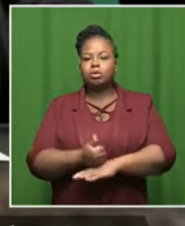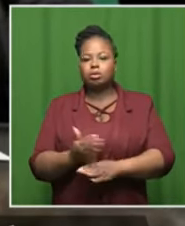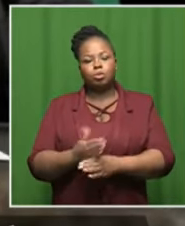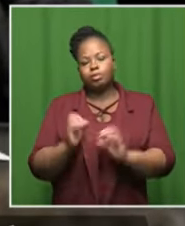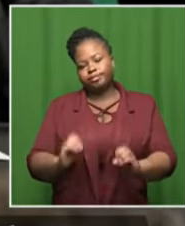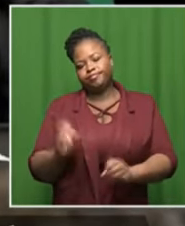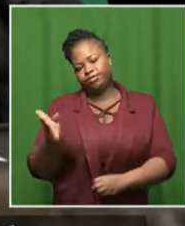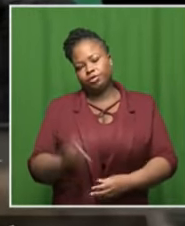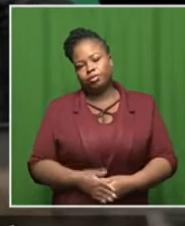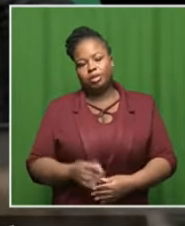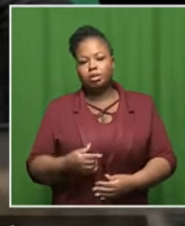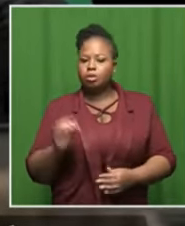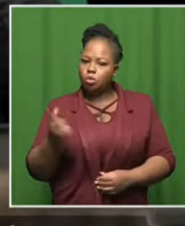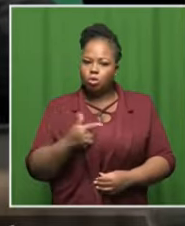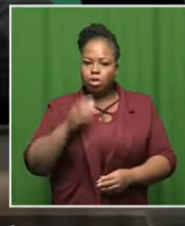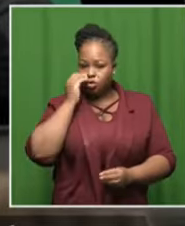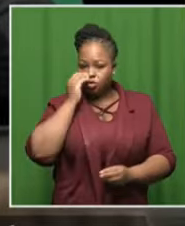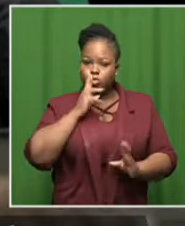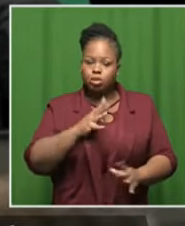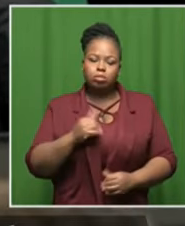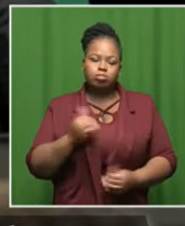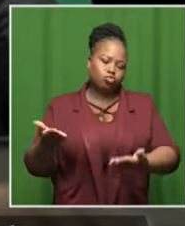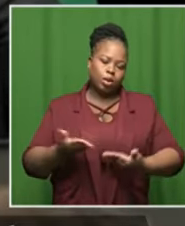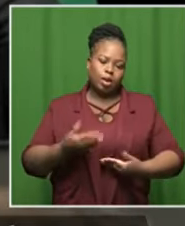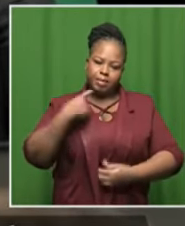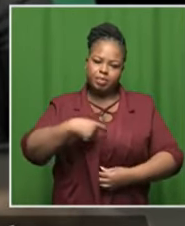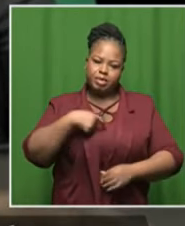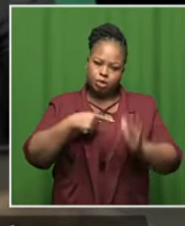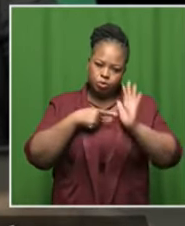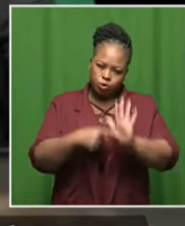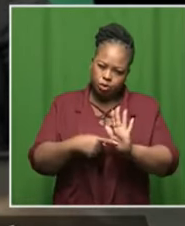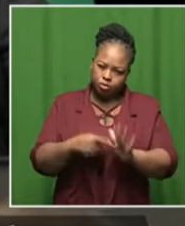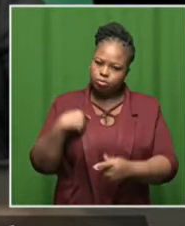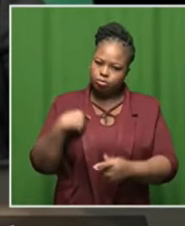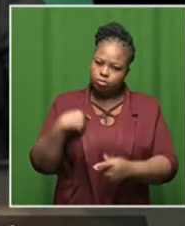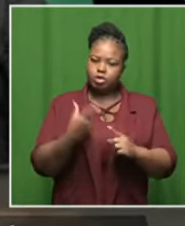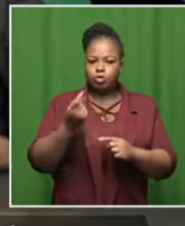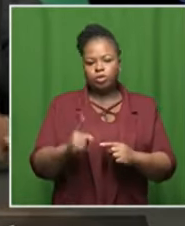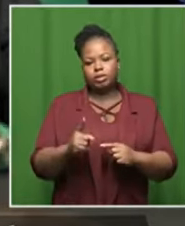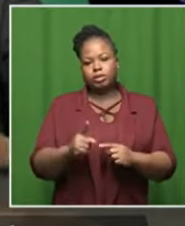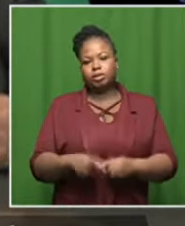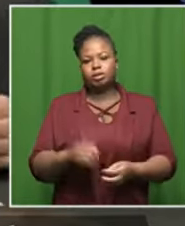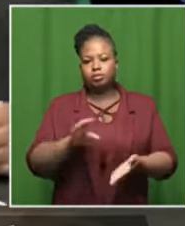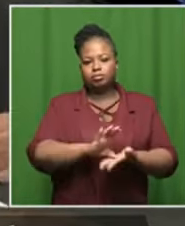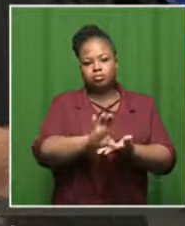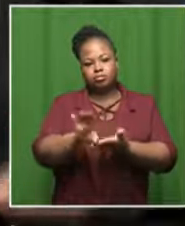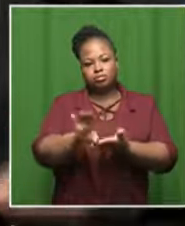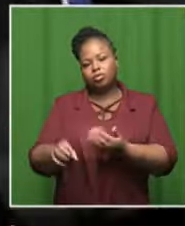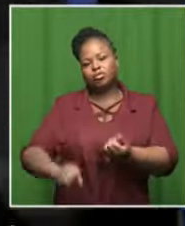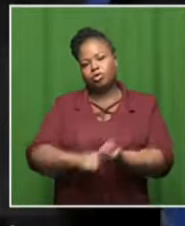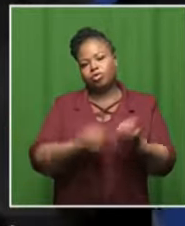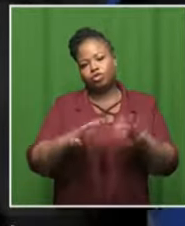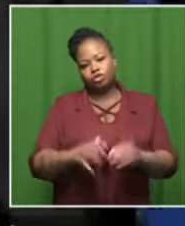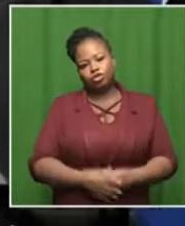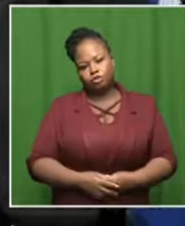like that but any journalist is welcome to come to me personally i'll show them exactly what i've which charities i have supported all right with